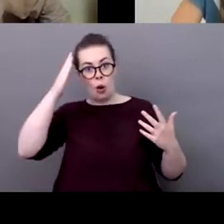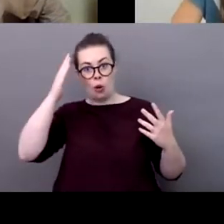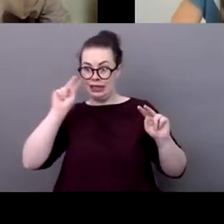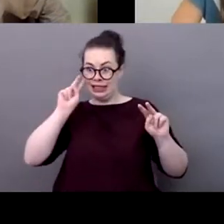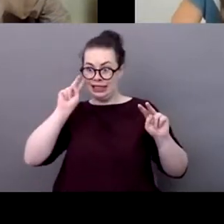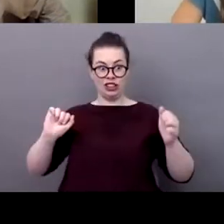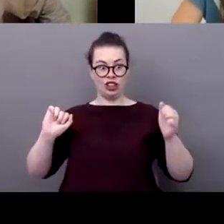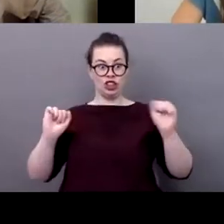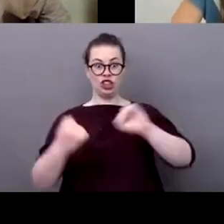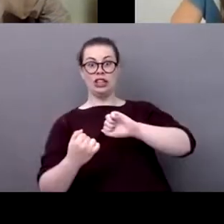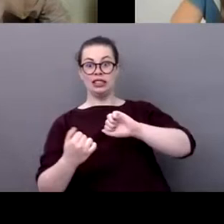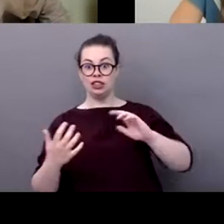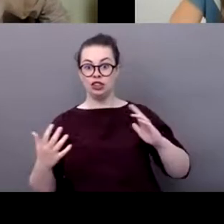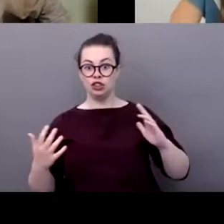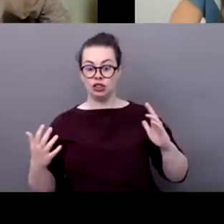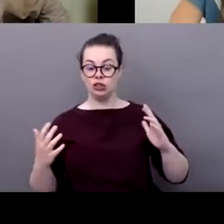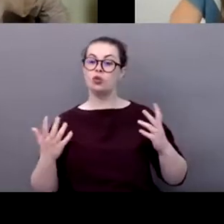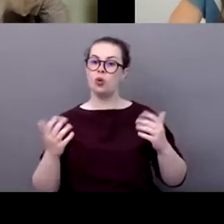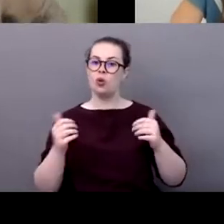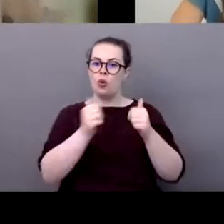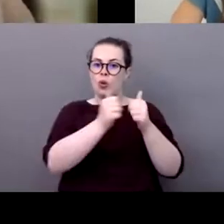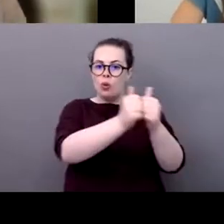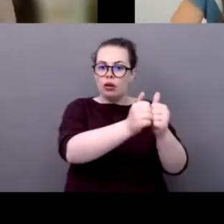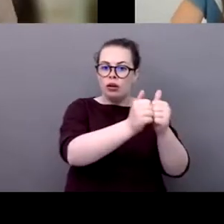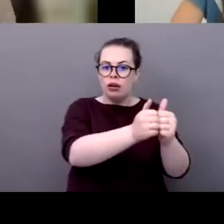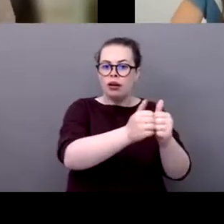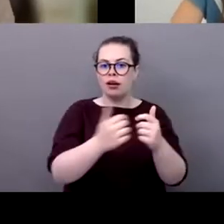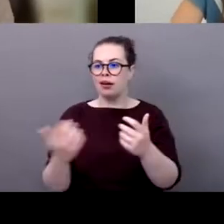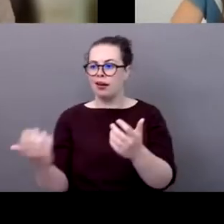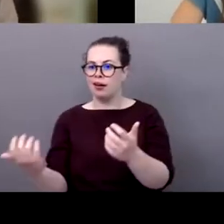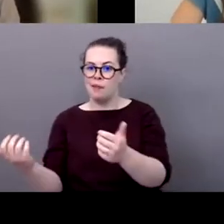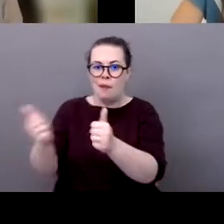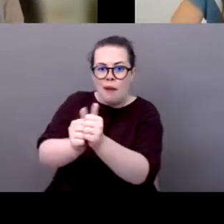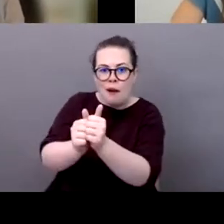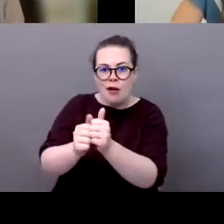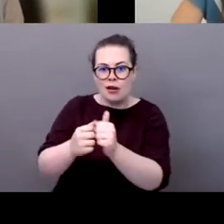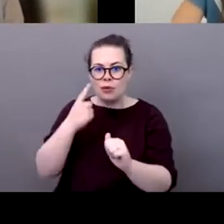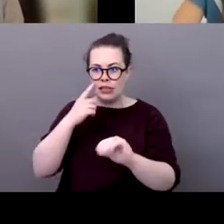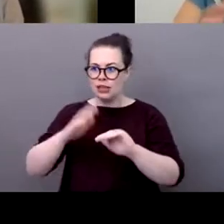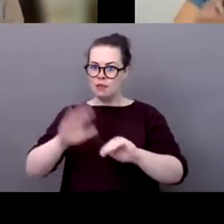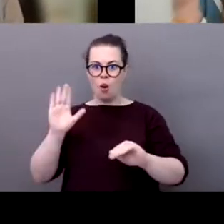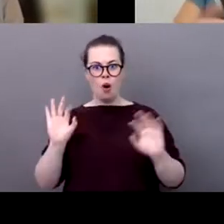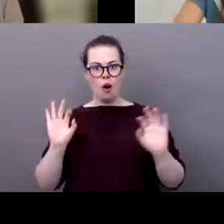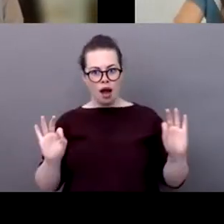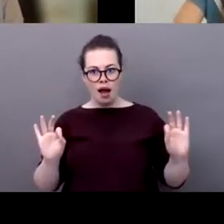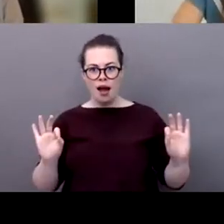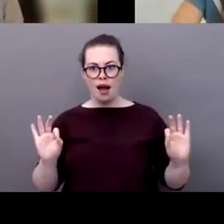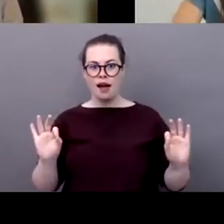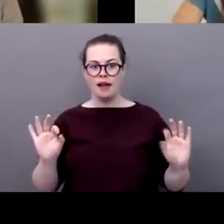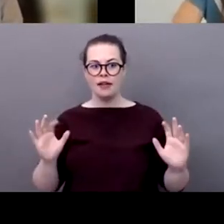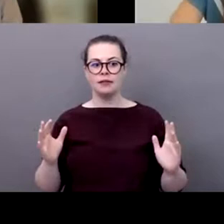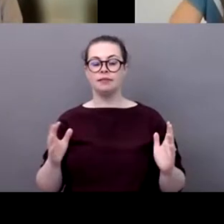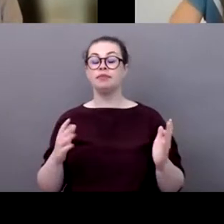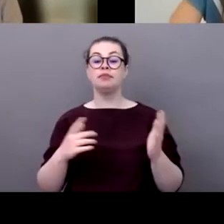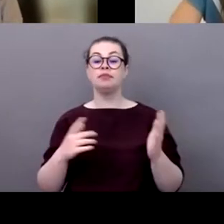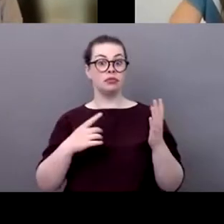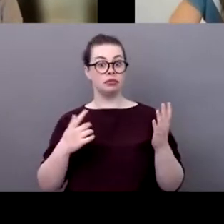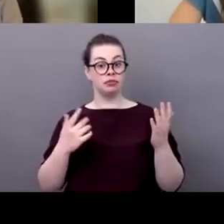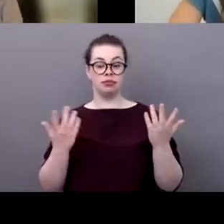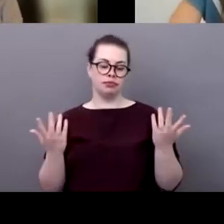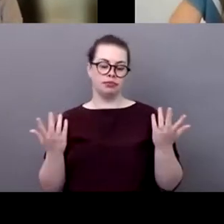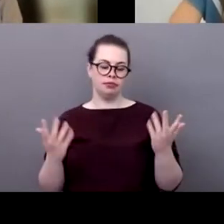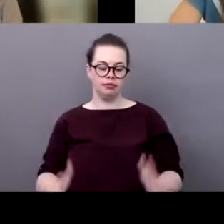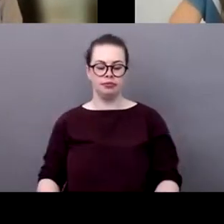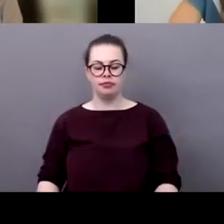um cooperation and partnerships so we were um quite for some perhaps quite quite surprisingly um